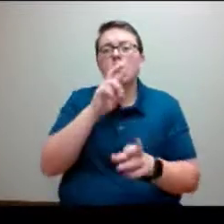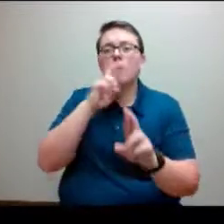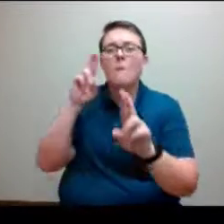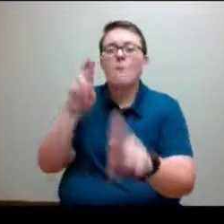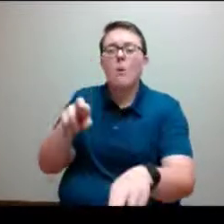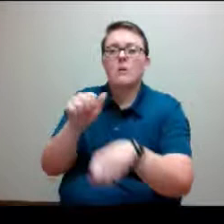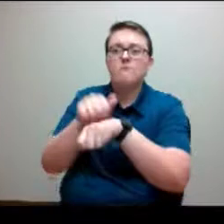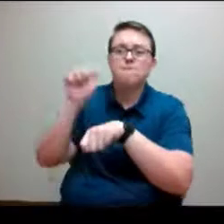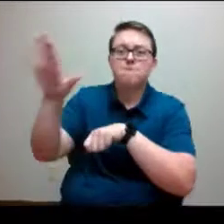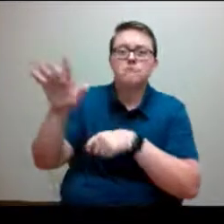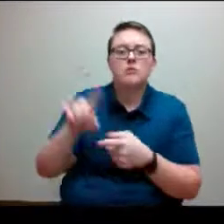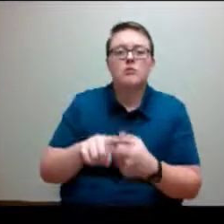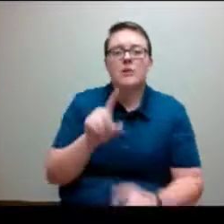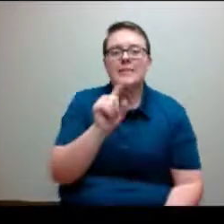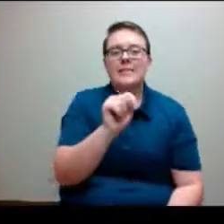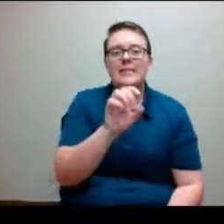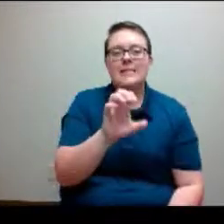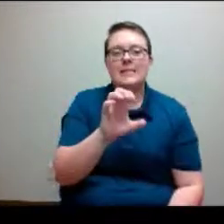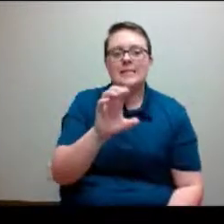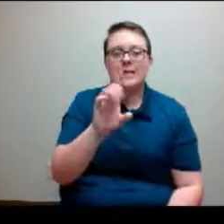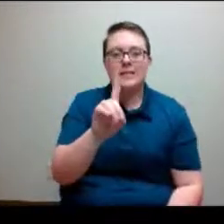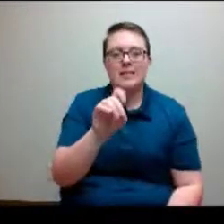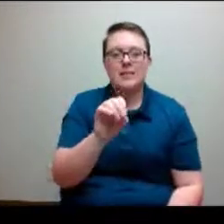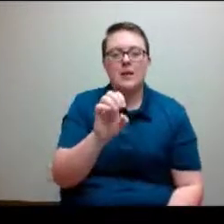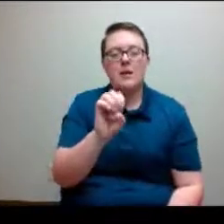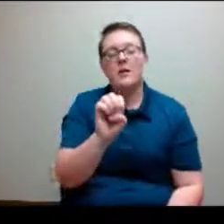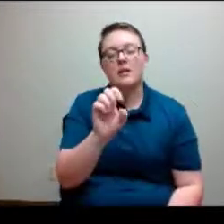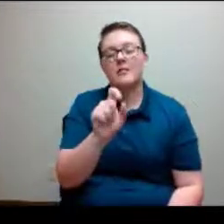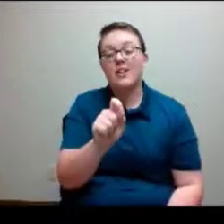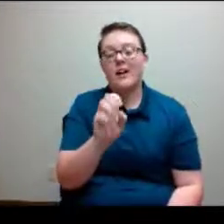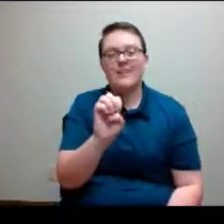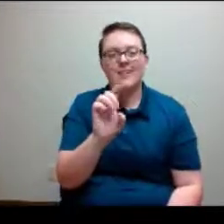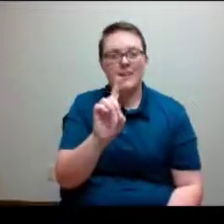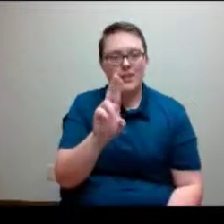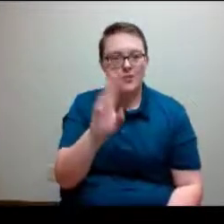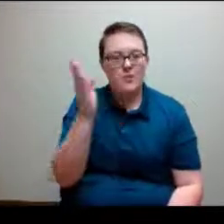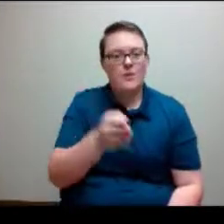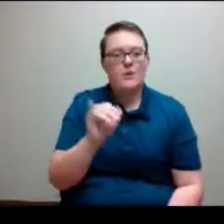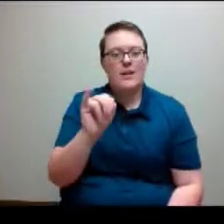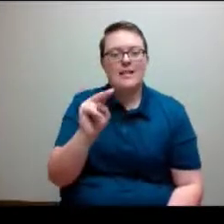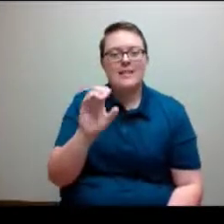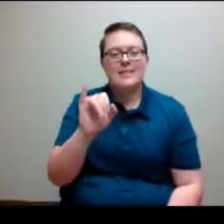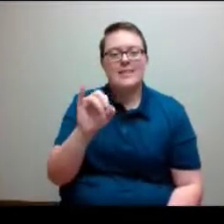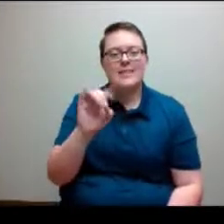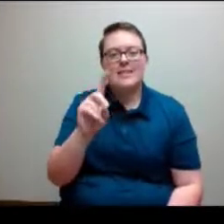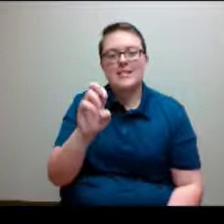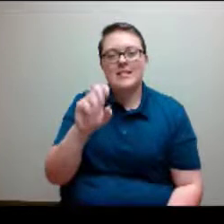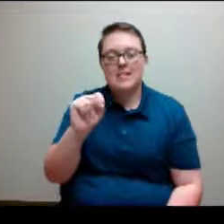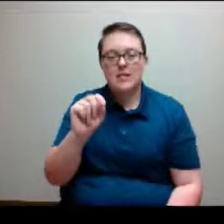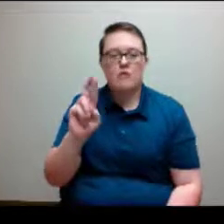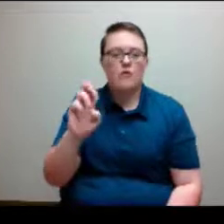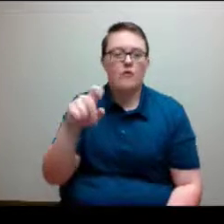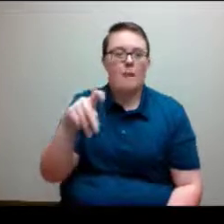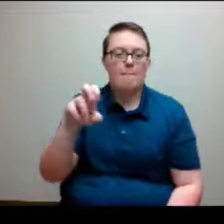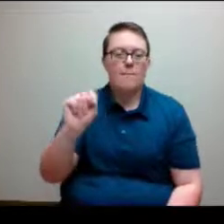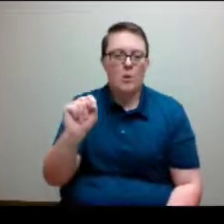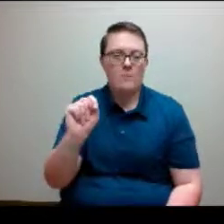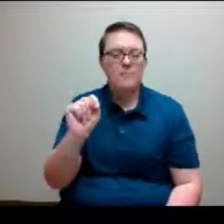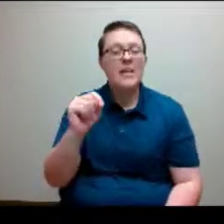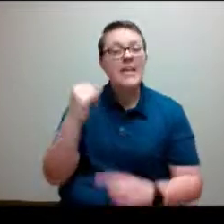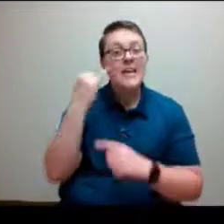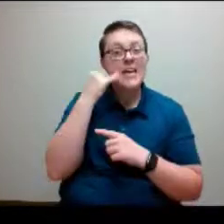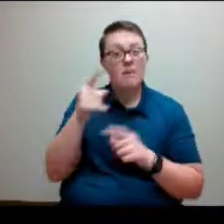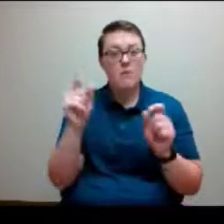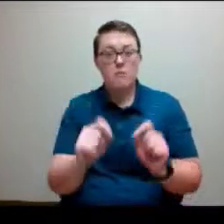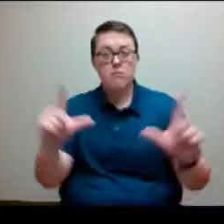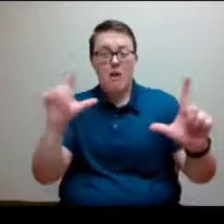tccd.edu slash incident report. And under nature of this report, which is a question you'll be asked on the form, please